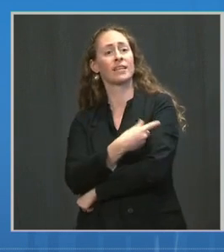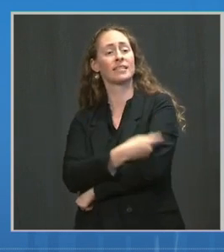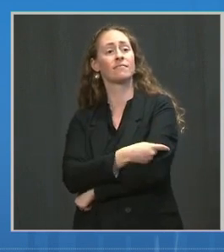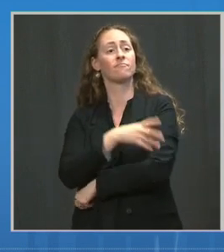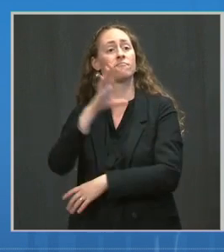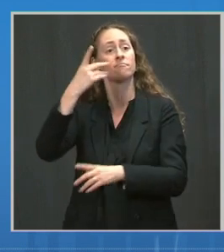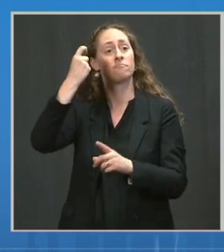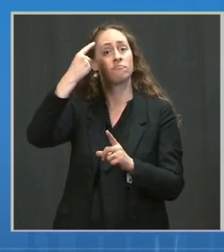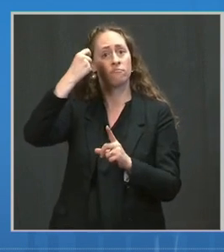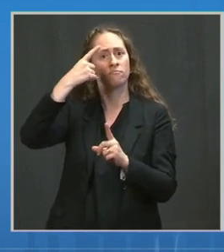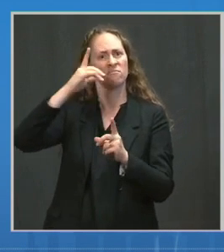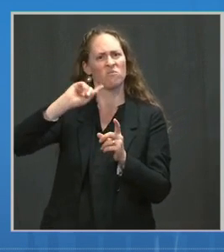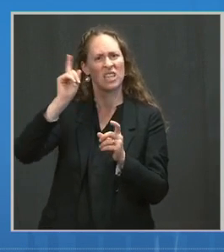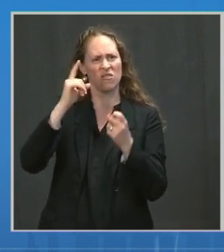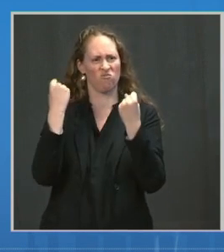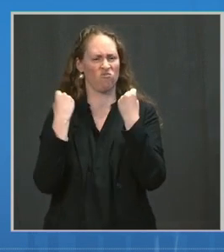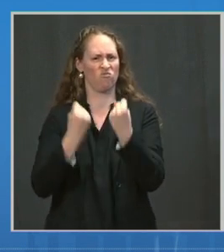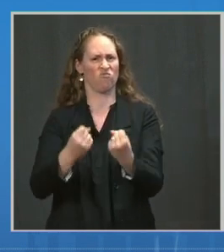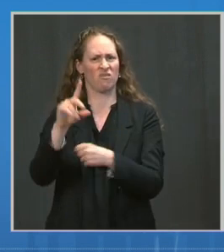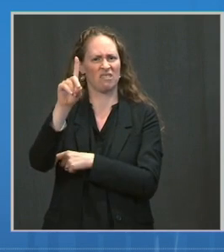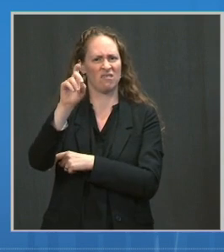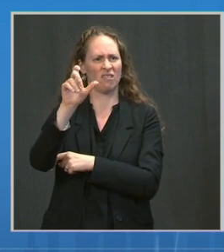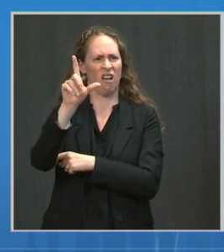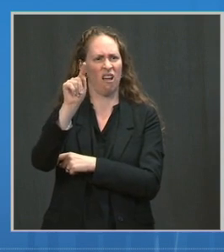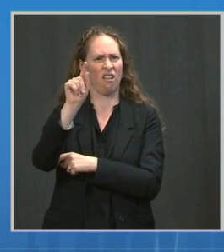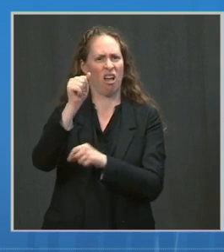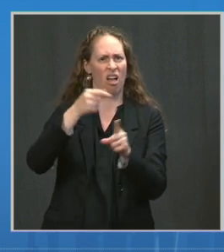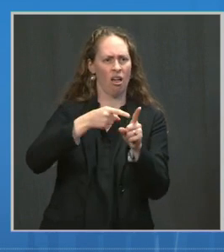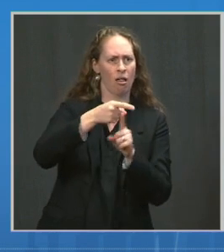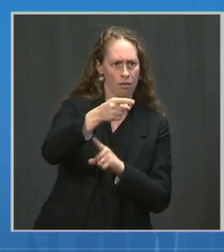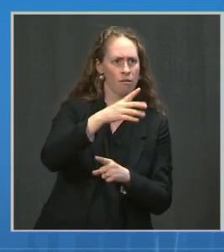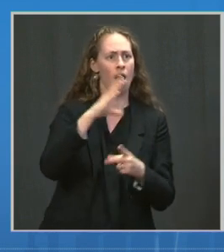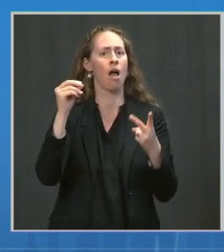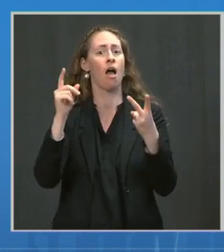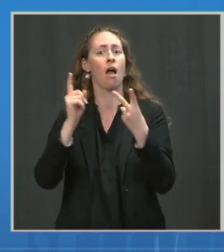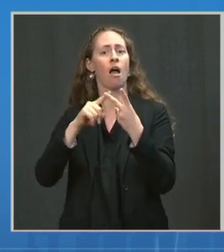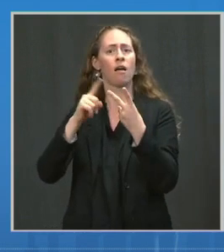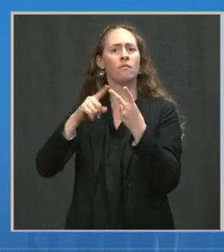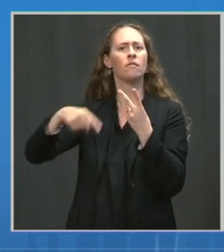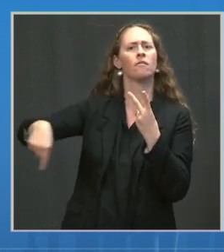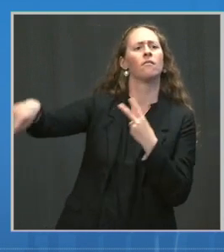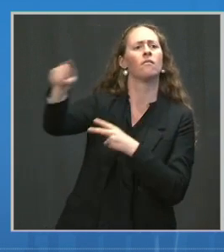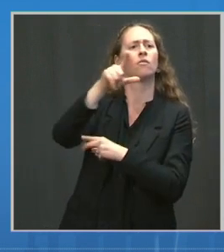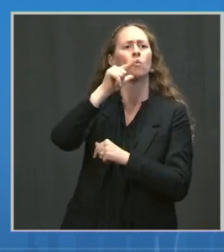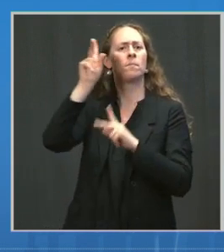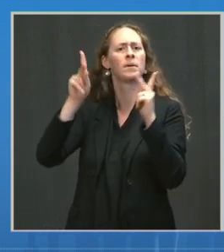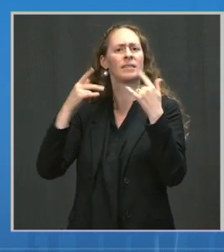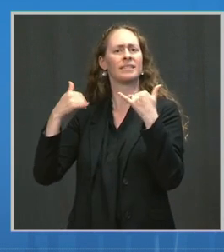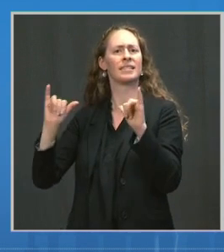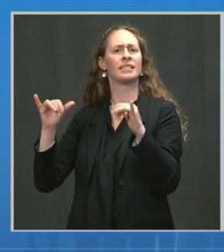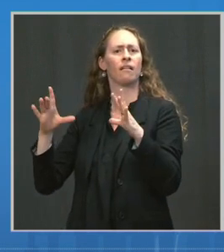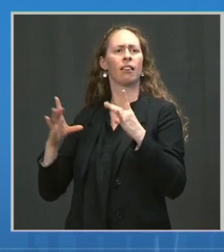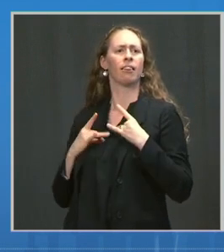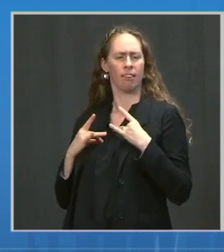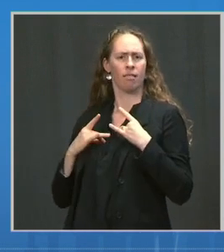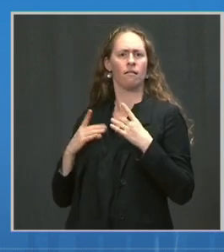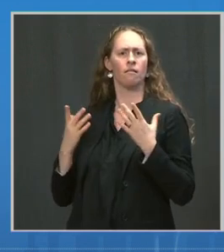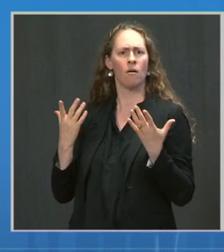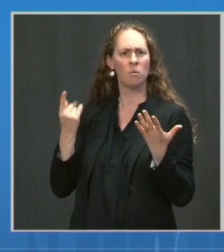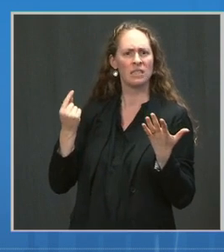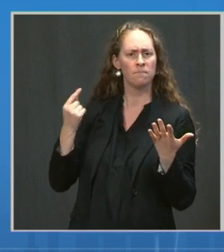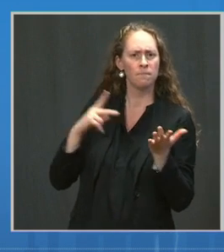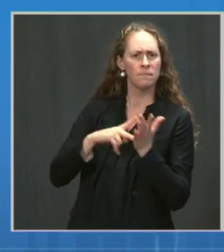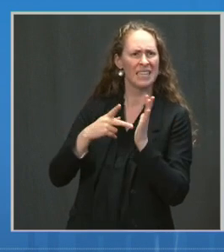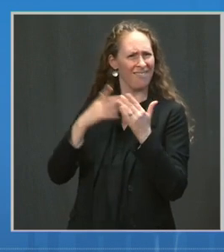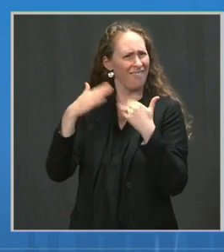Delta variant. And second, breakthrough infections, what they mean, and let's discuss them a bit. Next